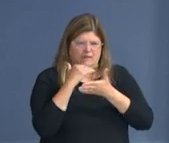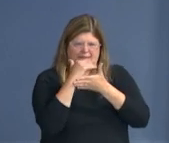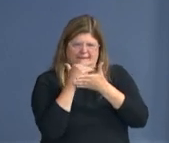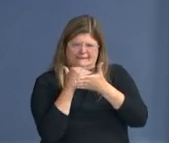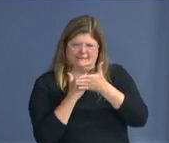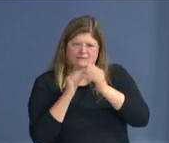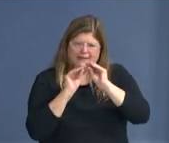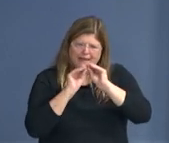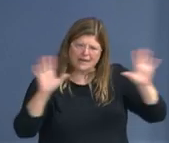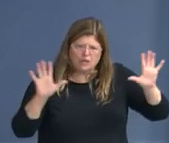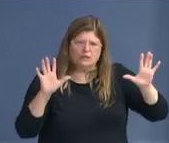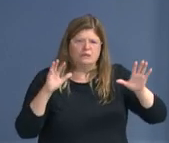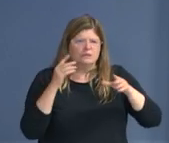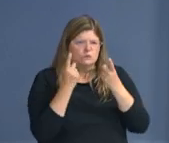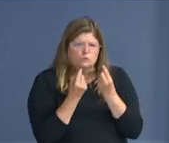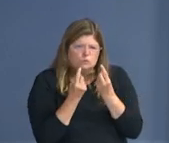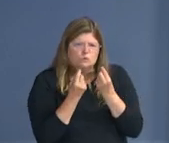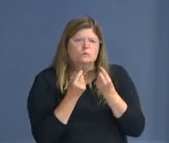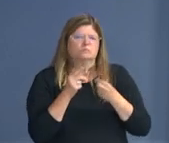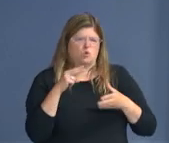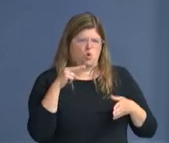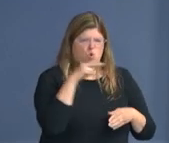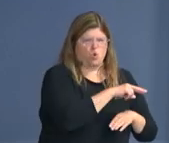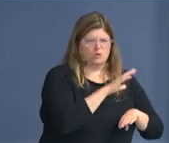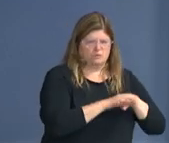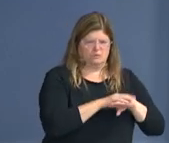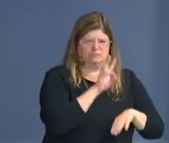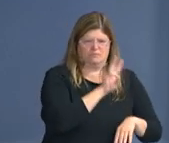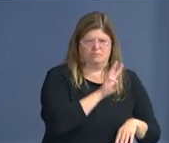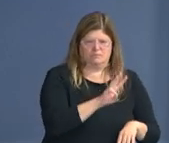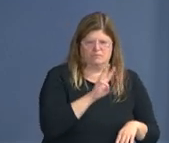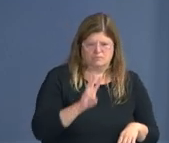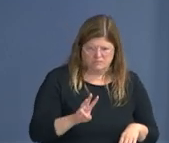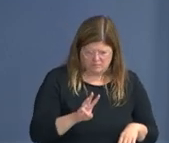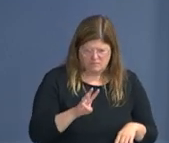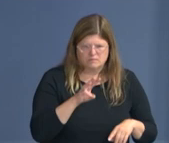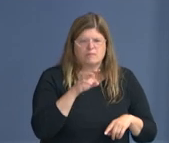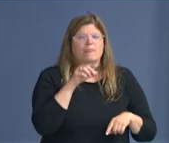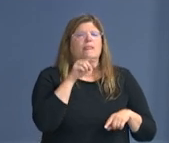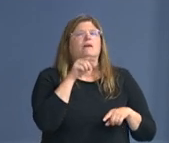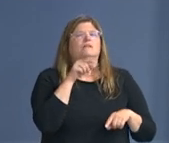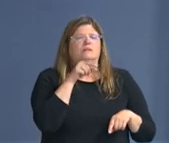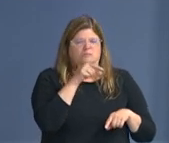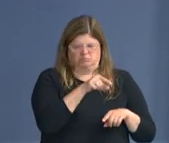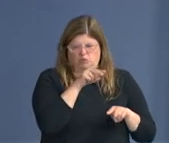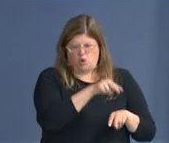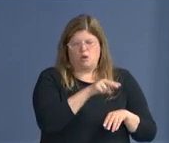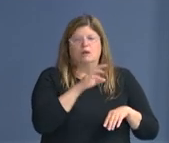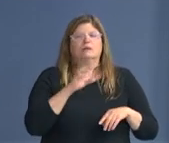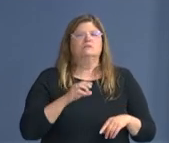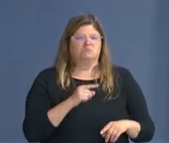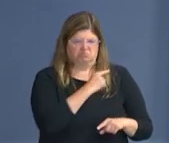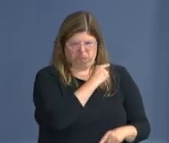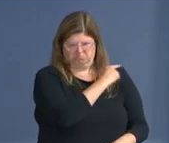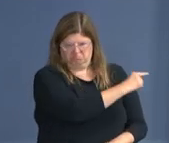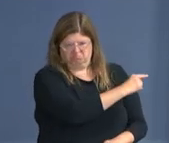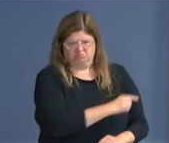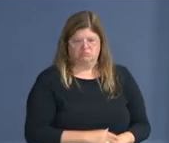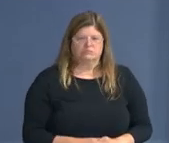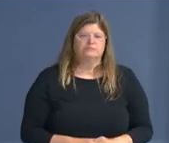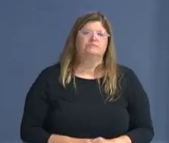.gov backslash phase 2, coronavirus.dc.gov backslash phase